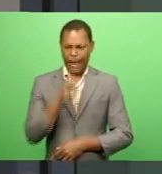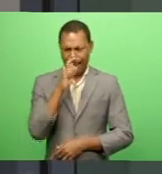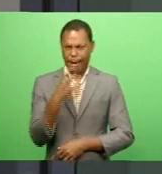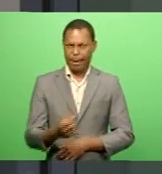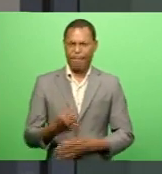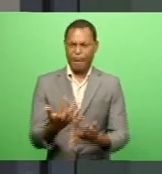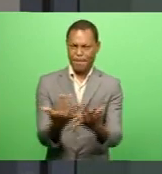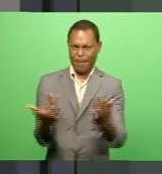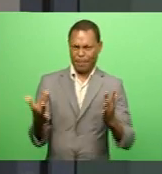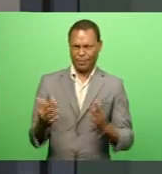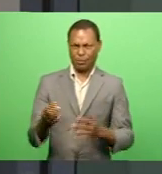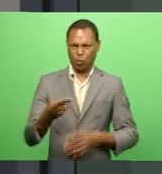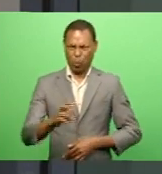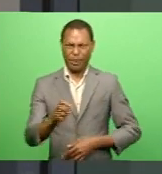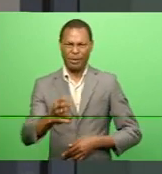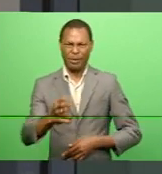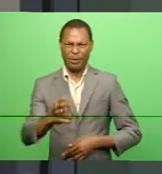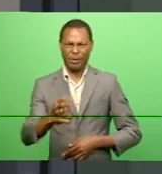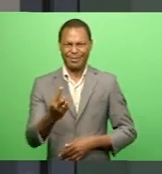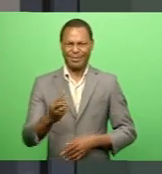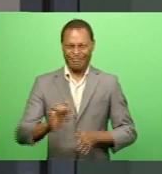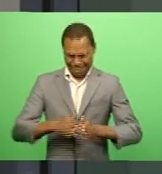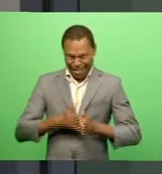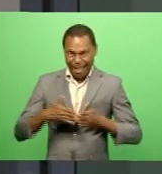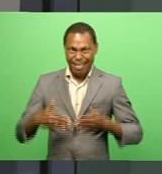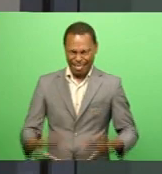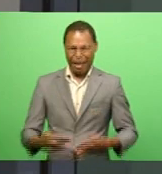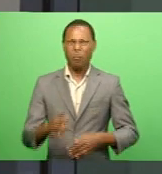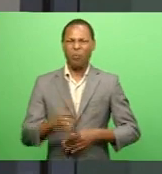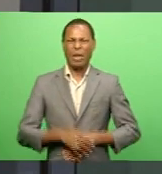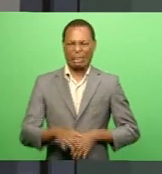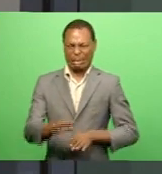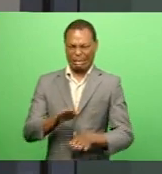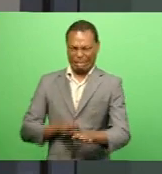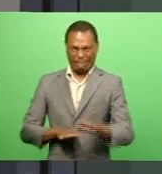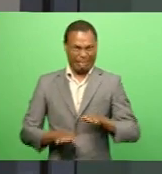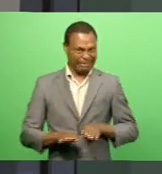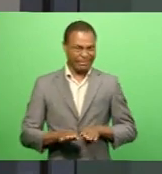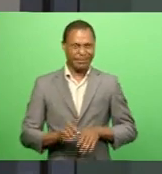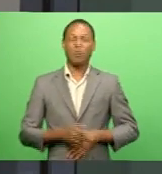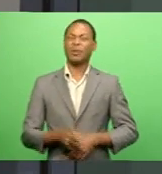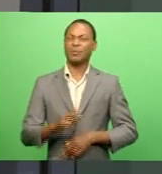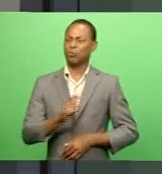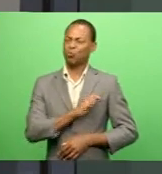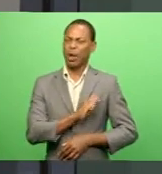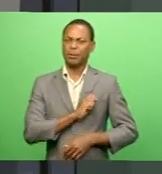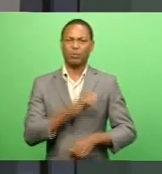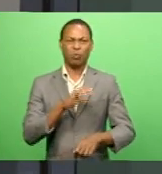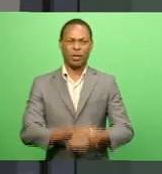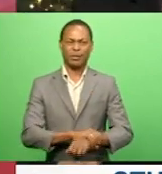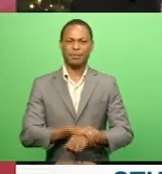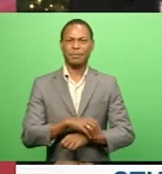21st century Through backward steps that will erode public trust in the police force, Edwin